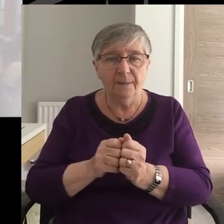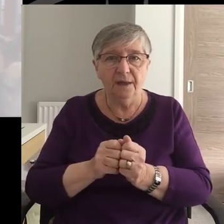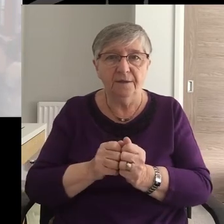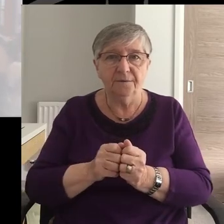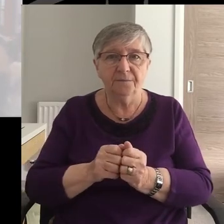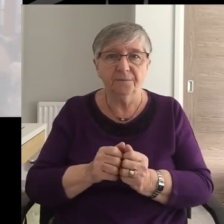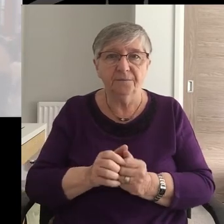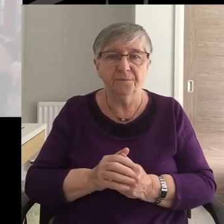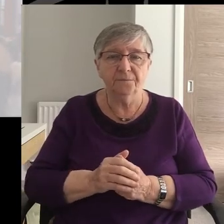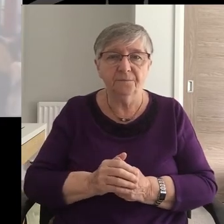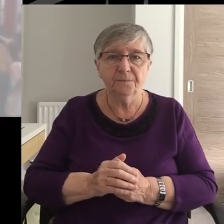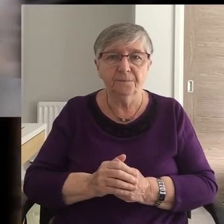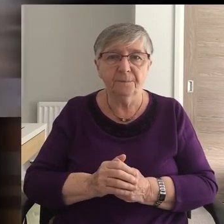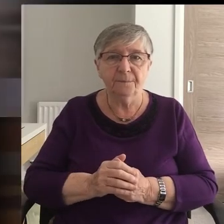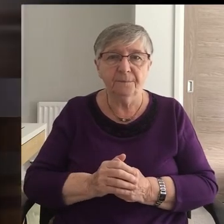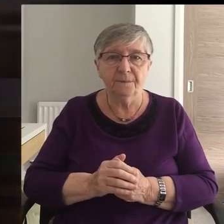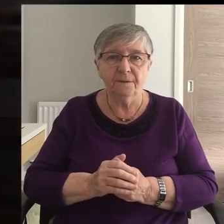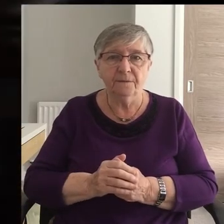Amen